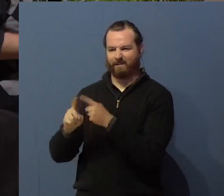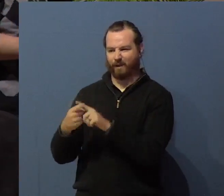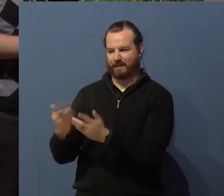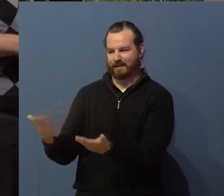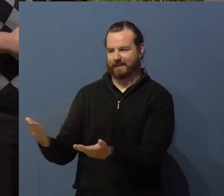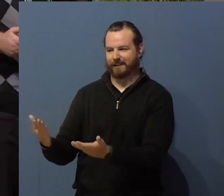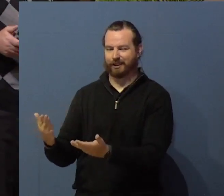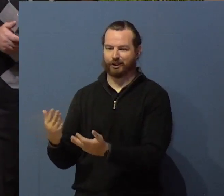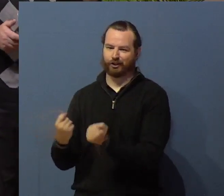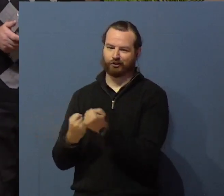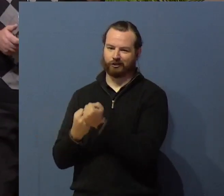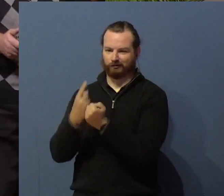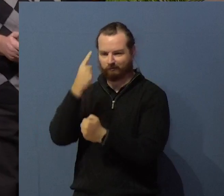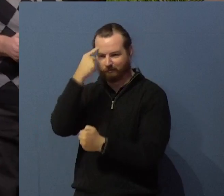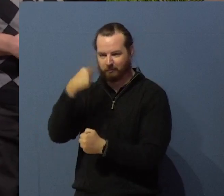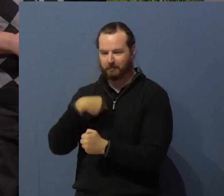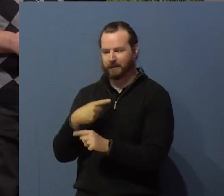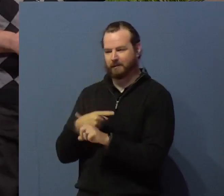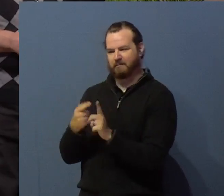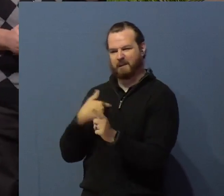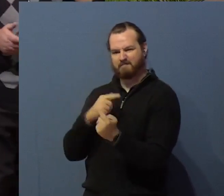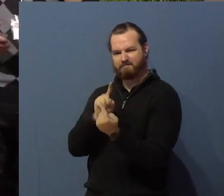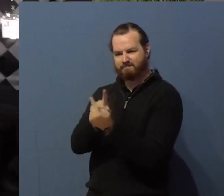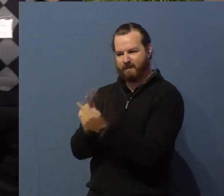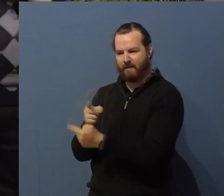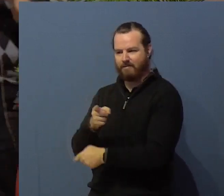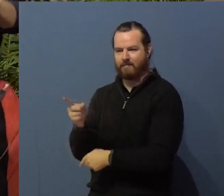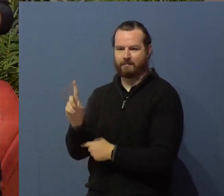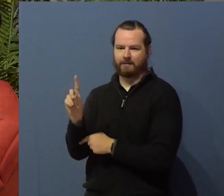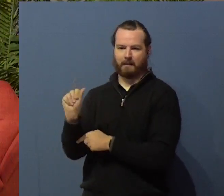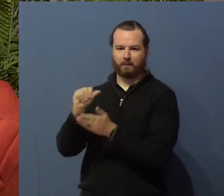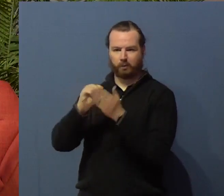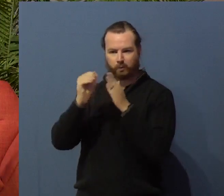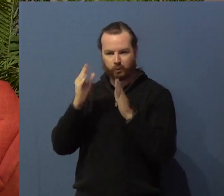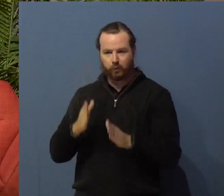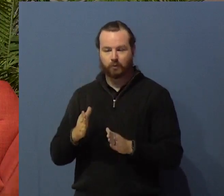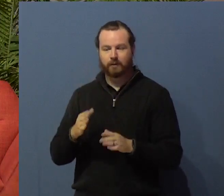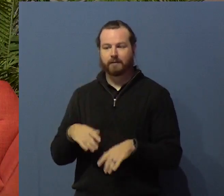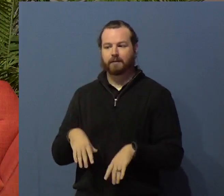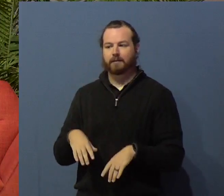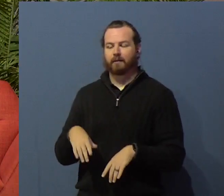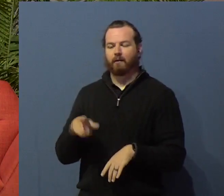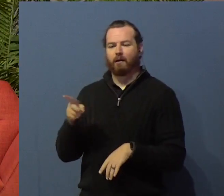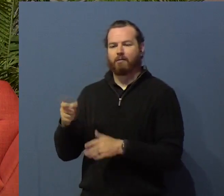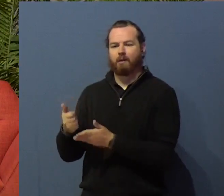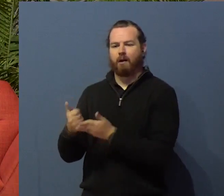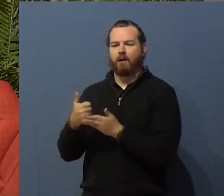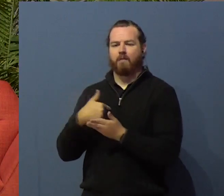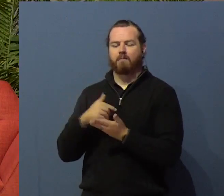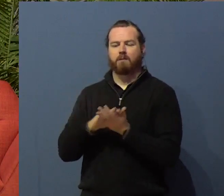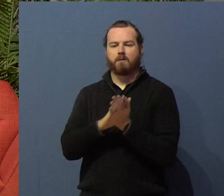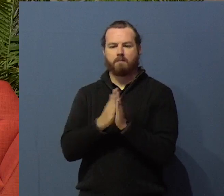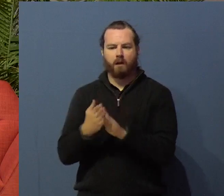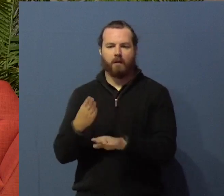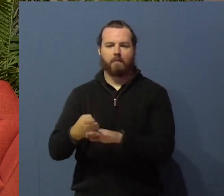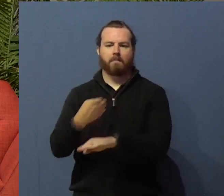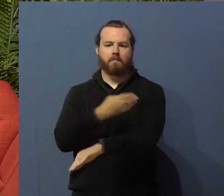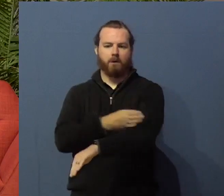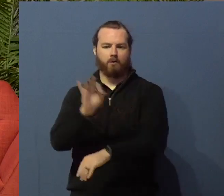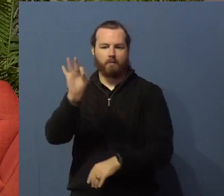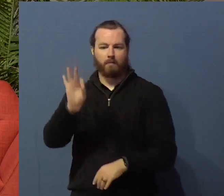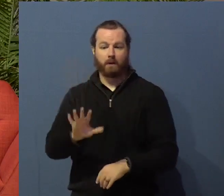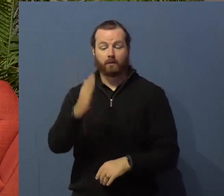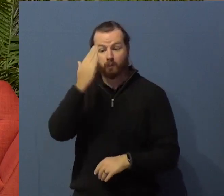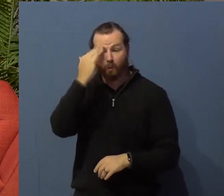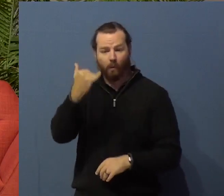And they made me a much better pastor. Why? Because I was listening to their stories. I was listening to the things